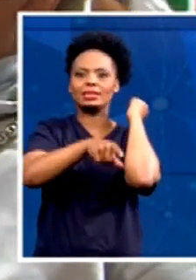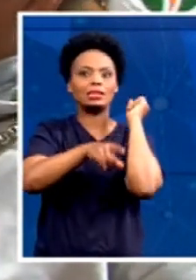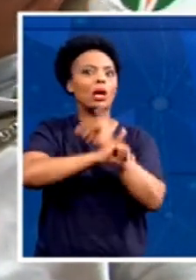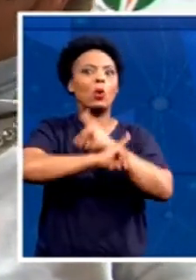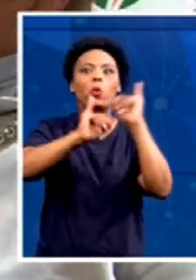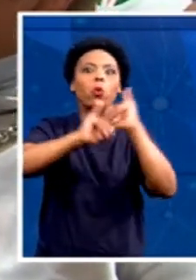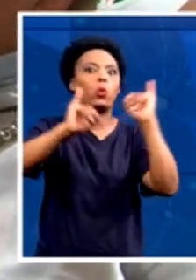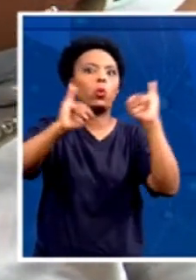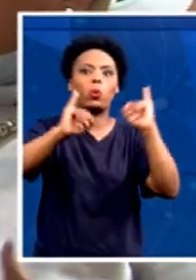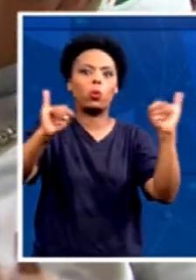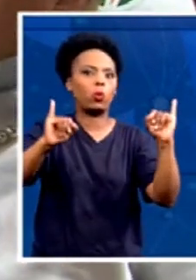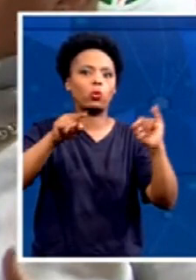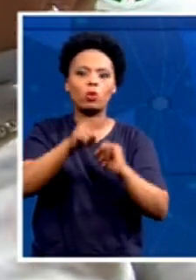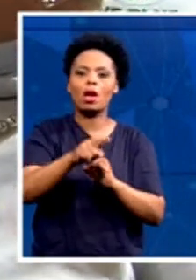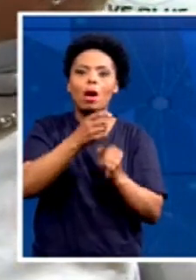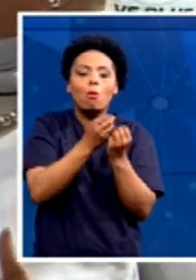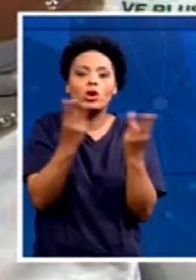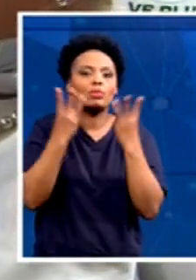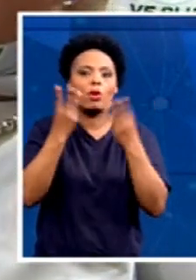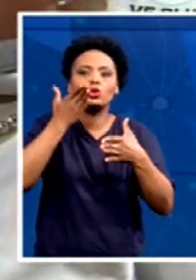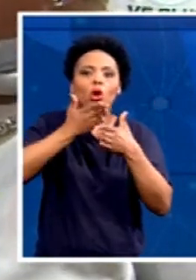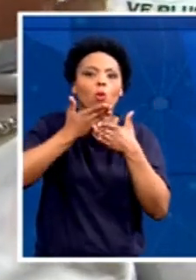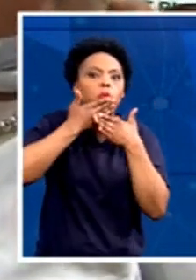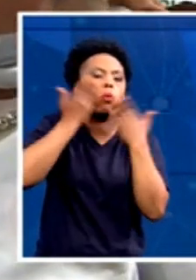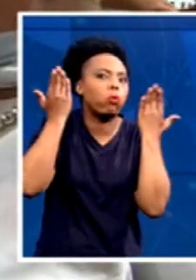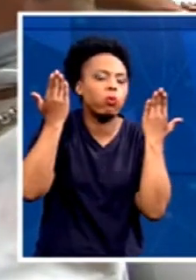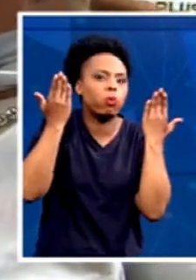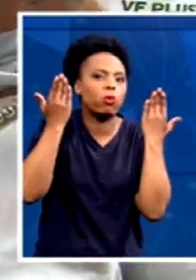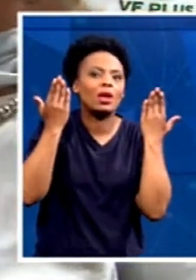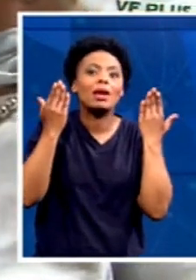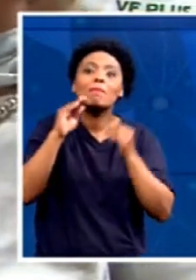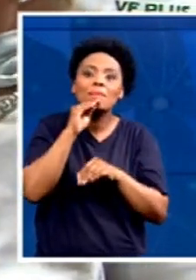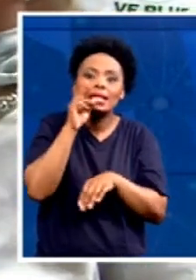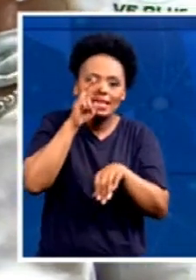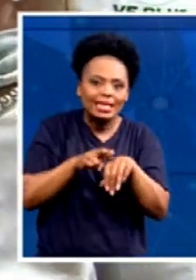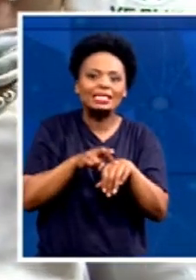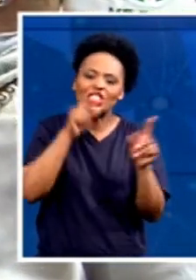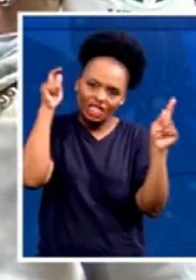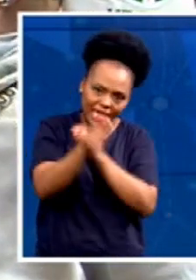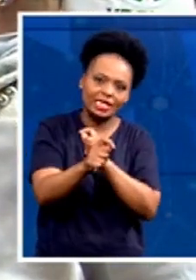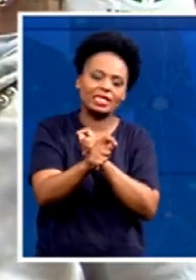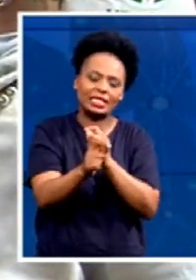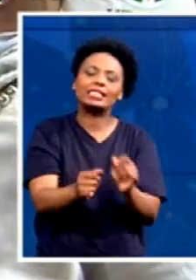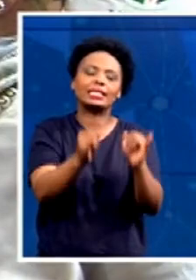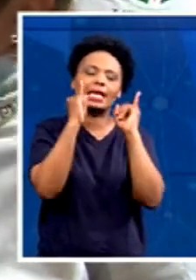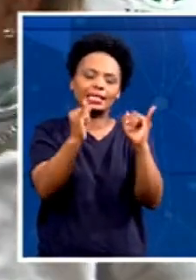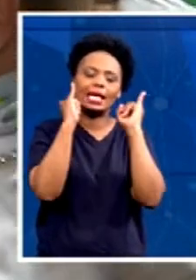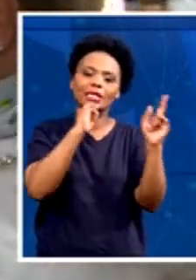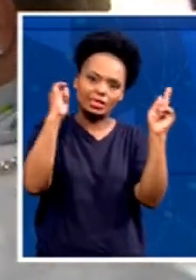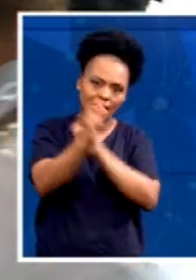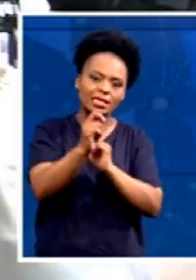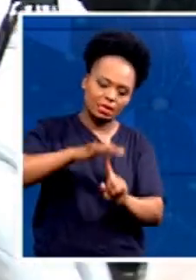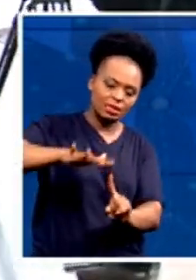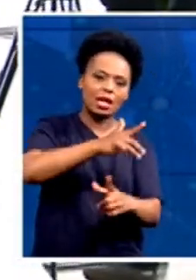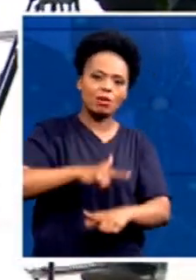jobs there. So that means there need to be a serious change in Limpopo. So we cannot support the EFF. Thank you so much,